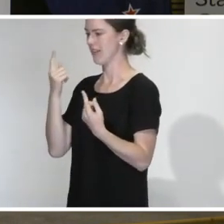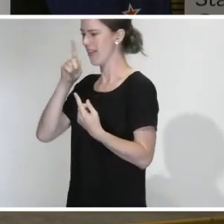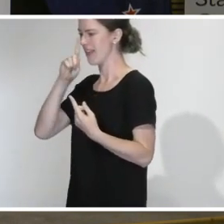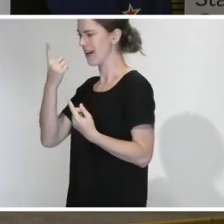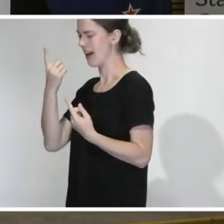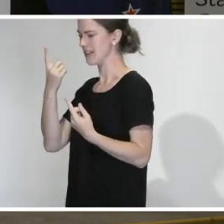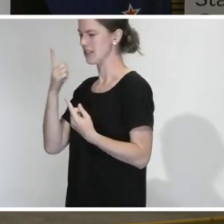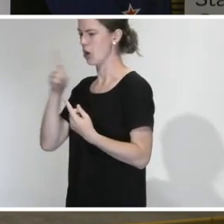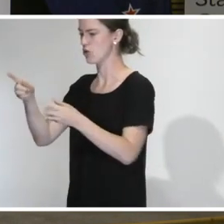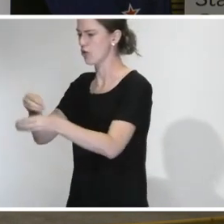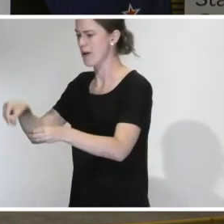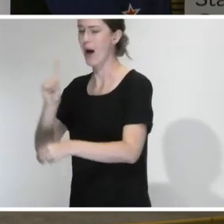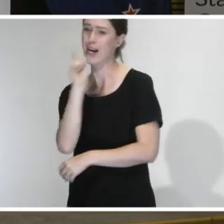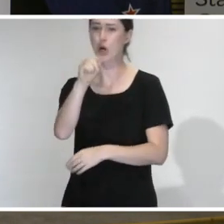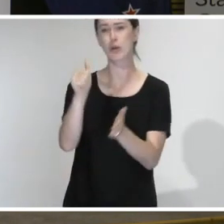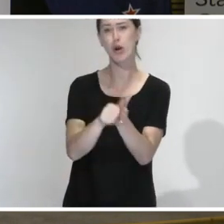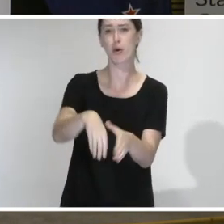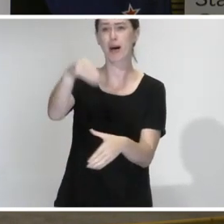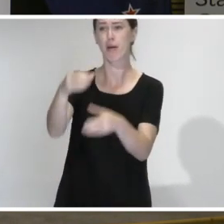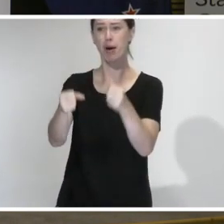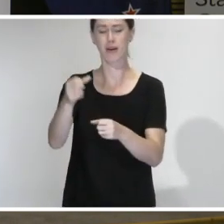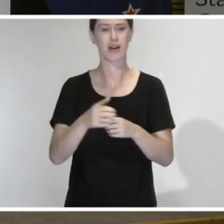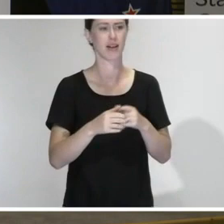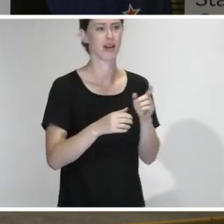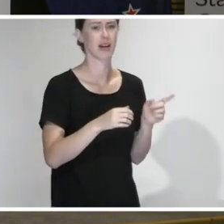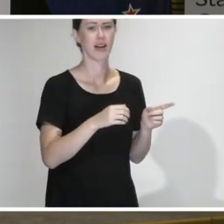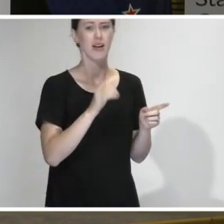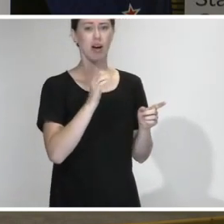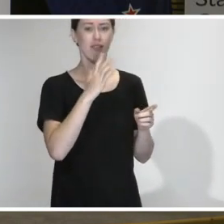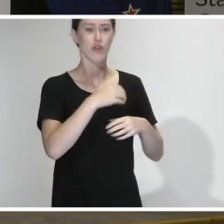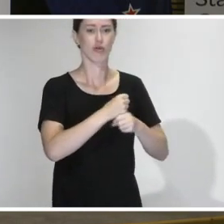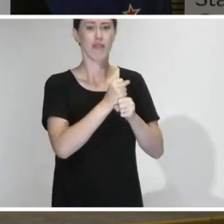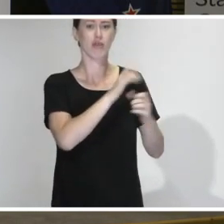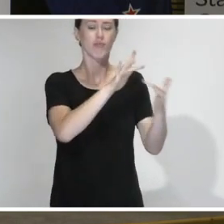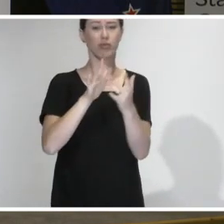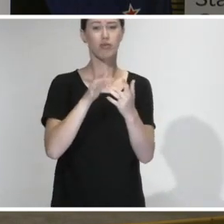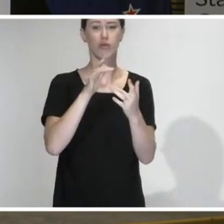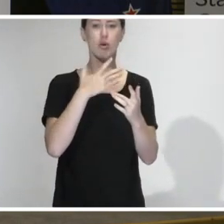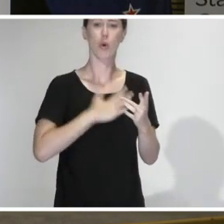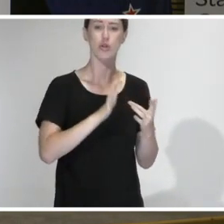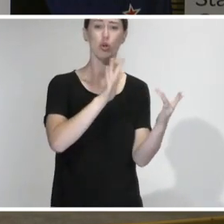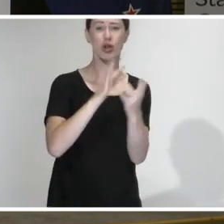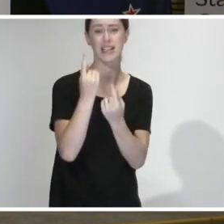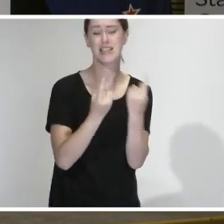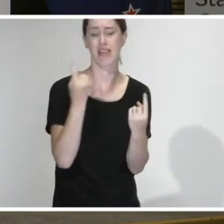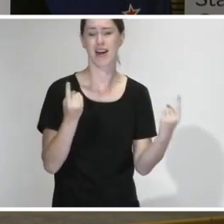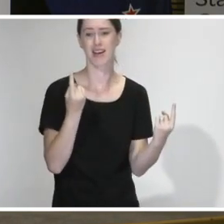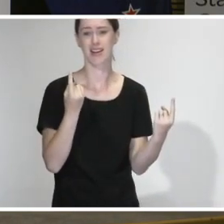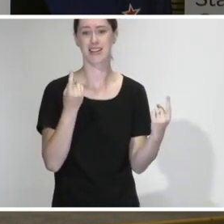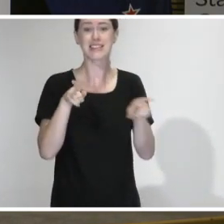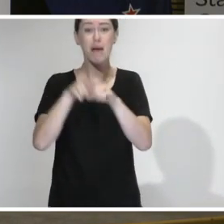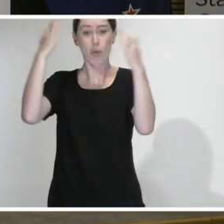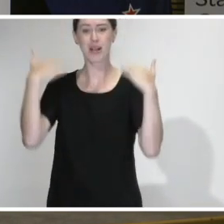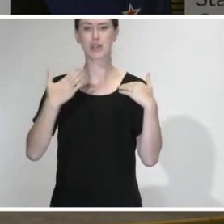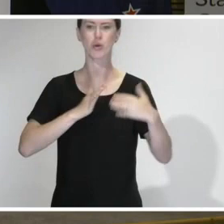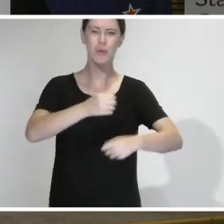a dairy on the way home and pick up some milk. Because when you grieve, you reach out for personal contact. You reach out to one another, and that's what we do at weddings